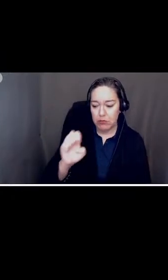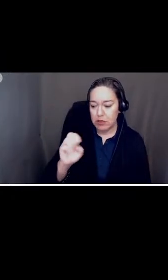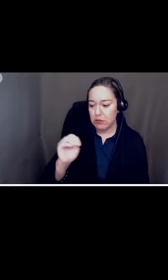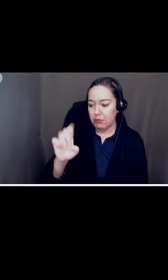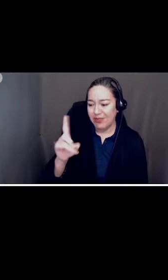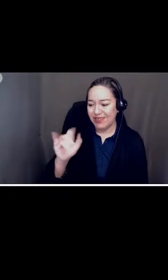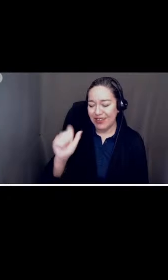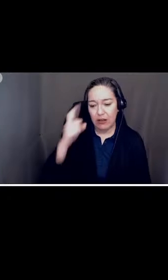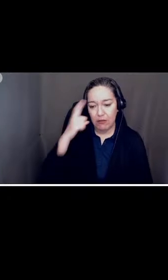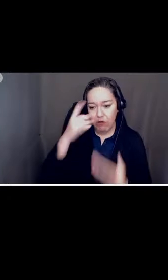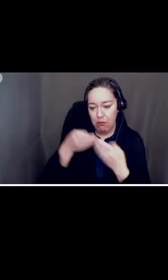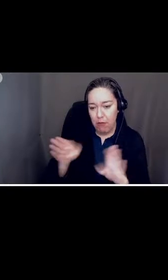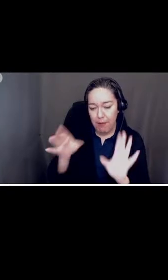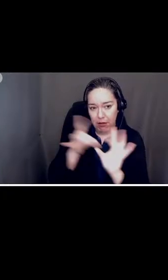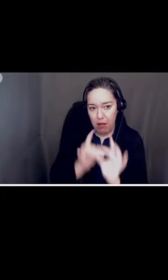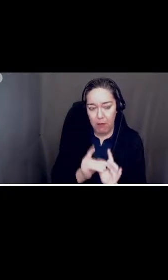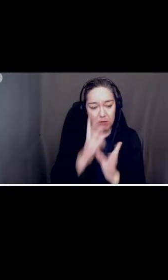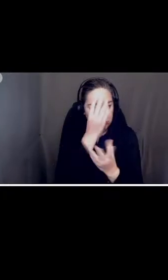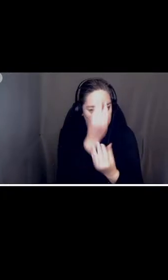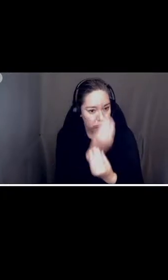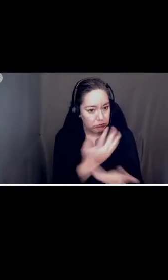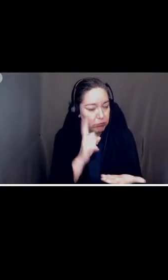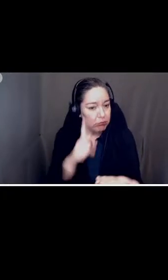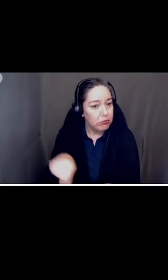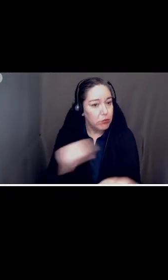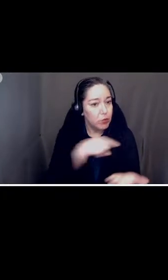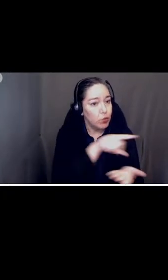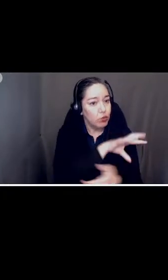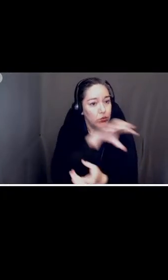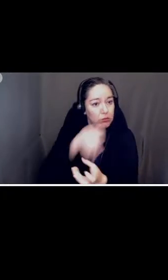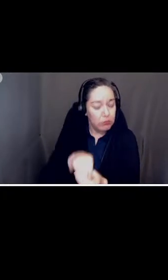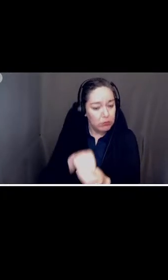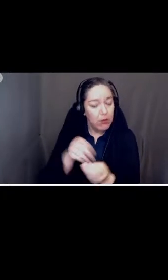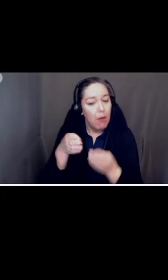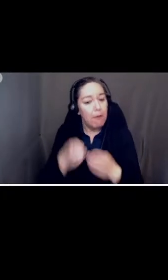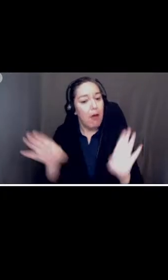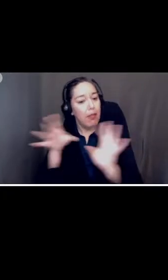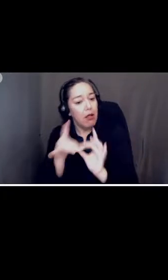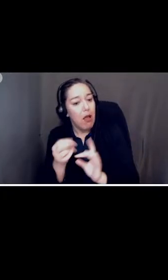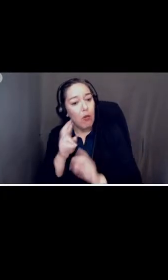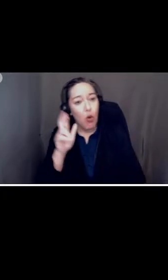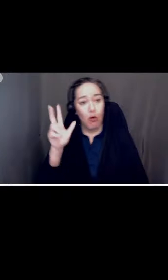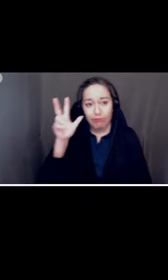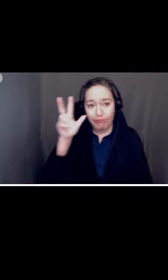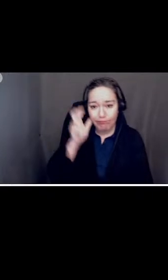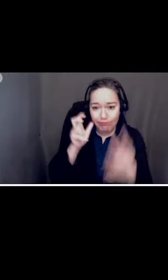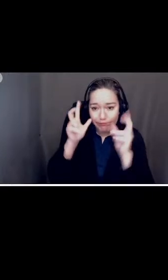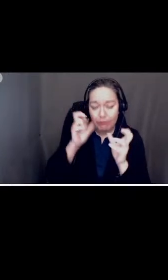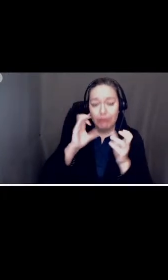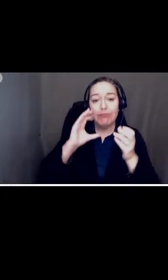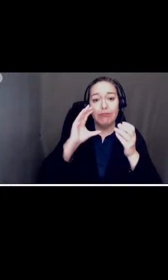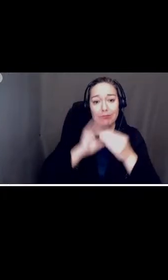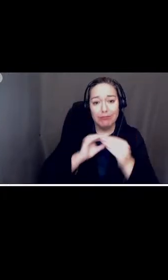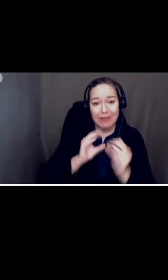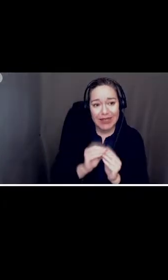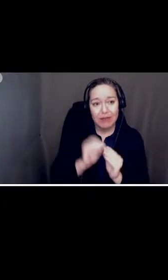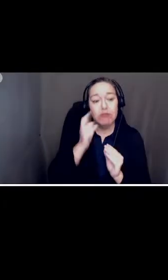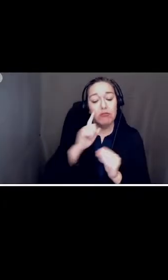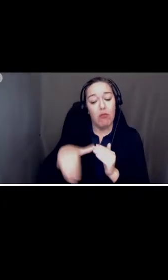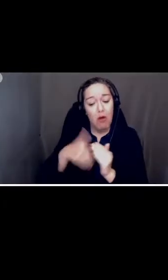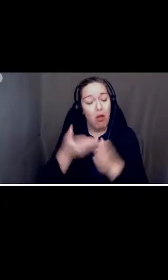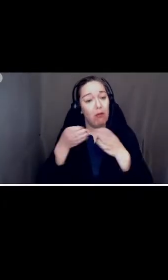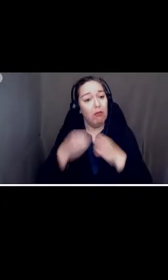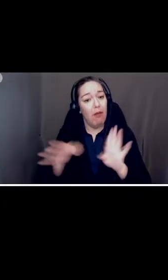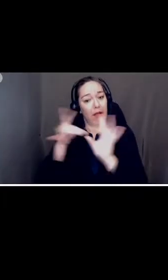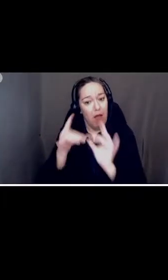just a note for all of those that are participating uh in public comment or listening to the meeting that we do receive complete emailed copies of all public comments